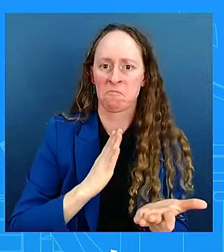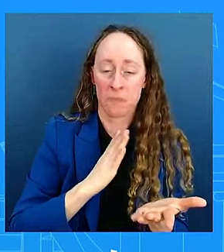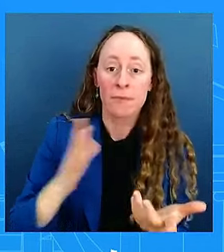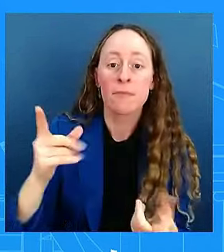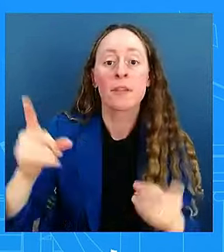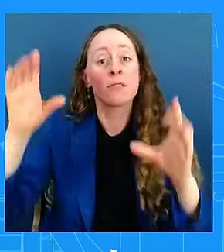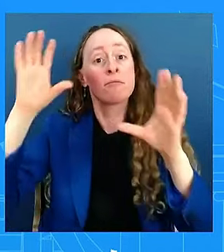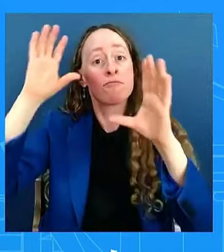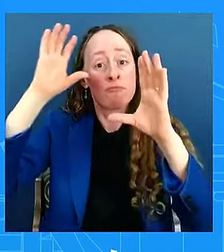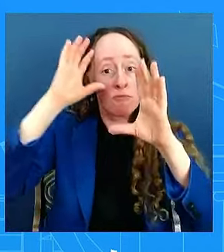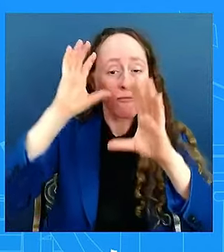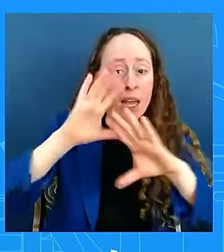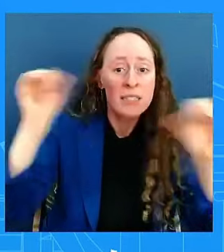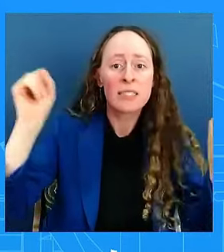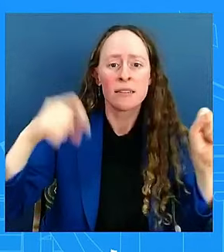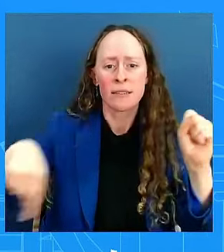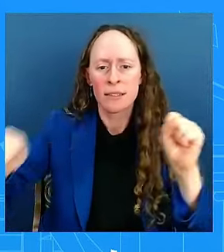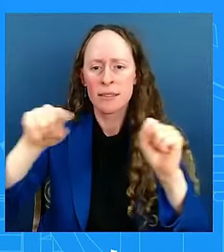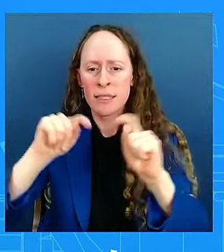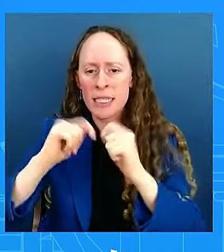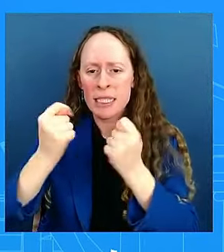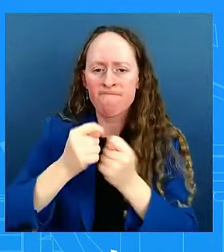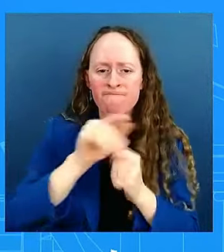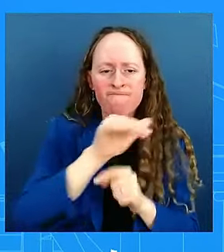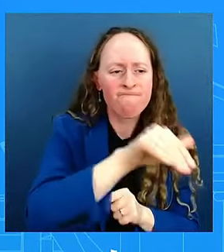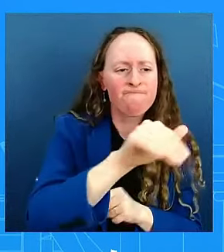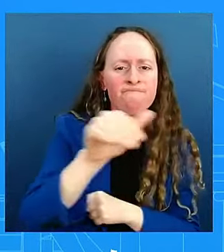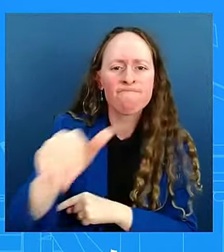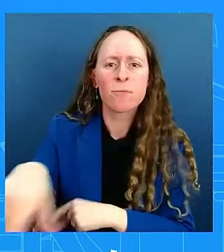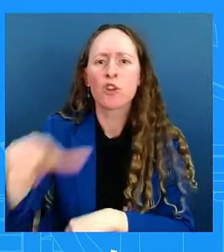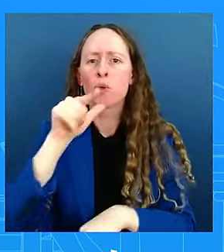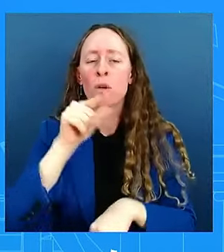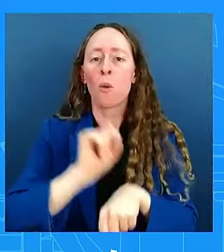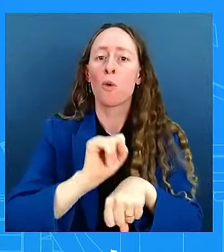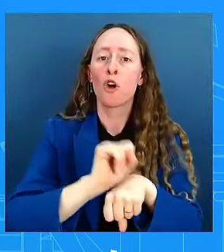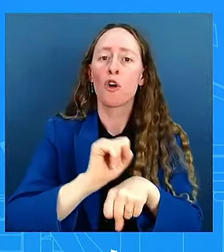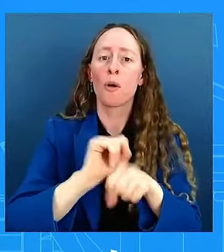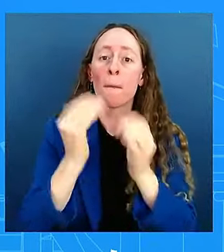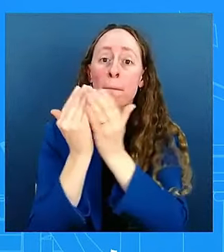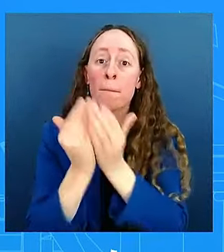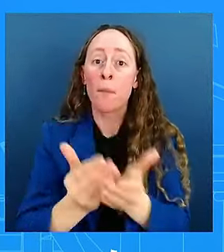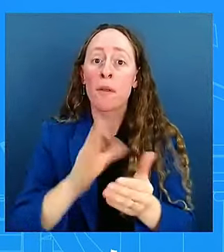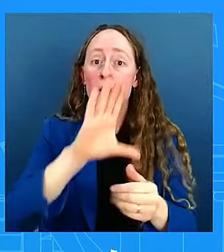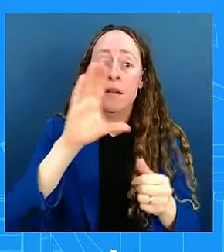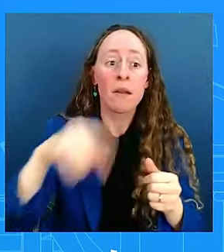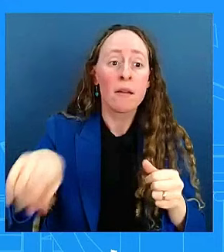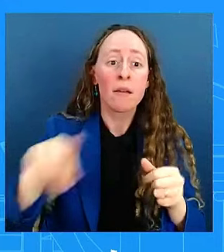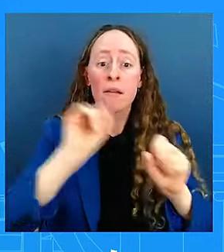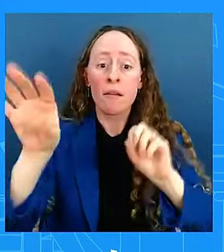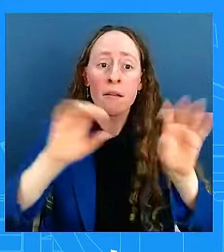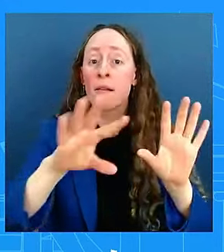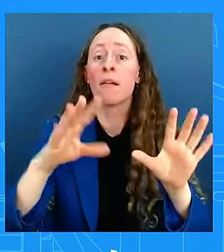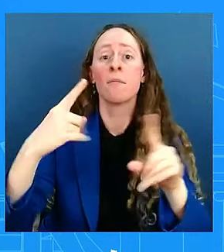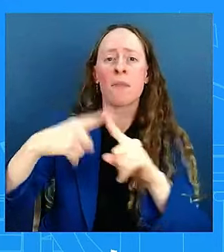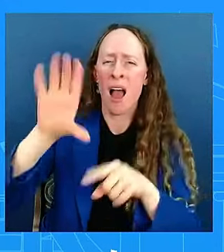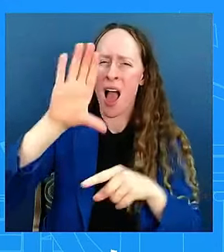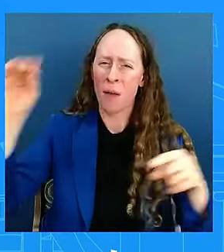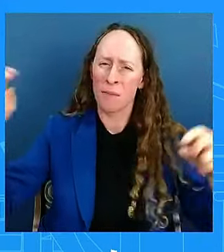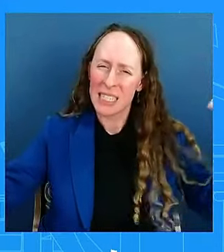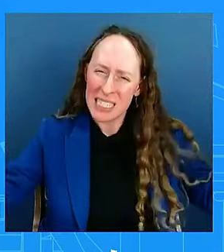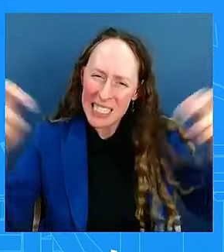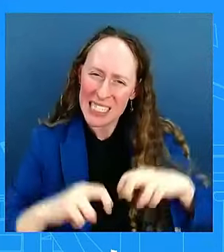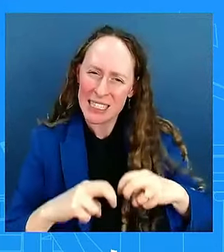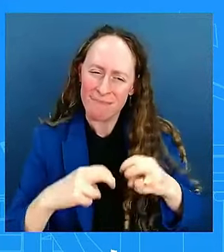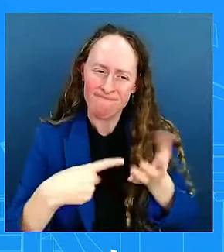operators to the table to successfully to resolve a strike that threatened U.S. supply chains and the economic progress this President